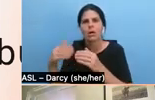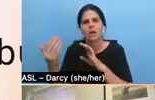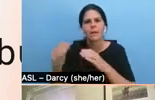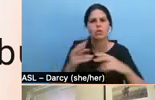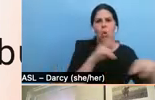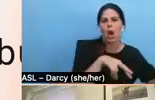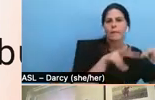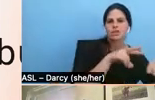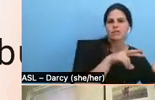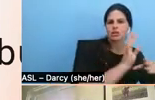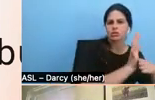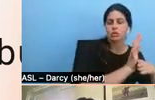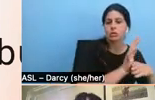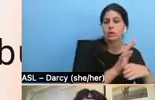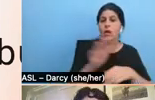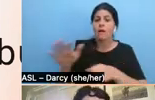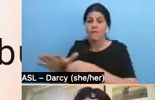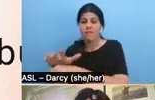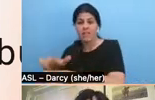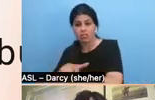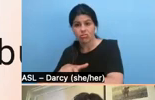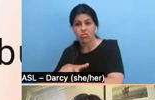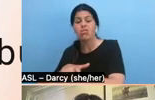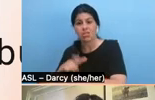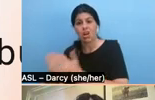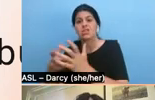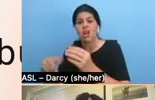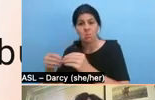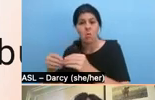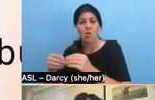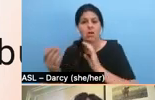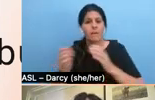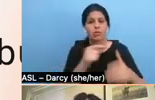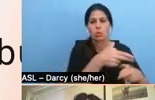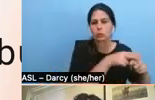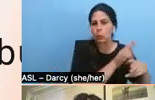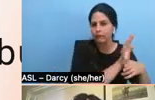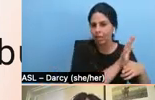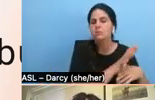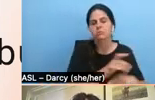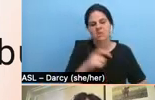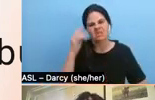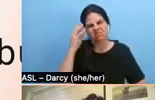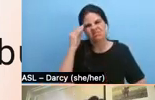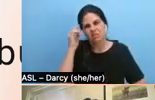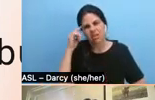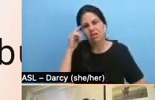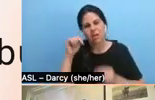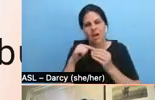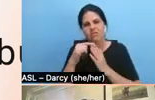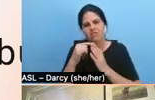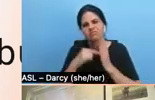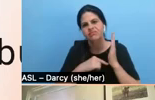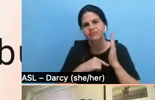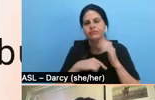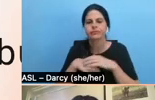cost more than a short. So these are all things to keep in mind as you're getting into, um, as you're getting into the work. Uh, crew